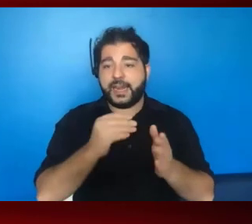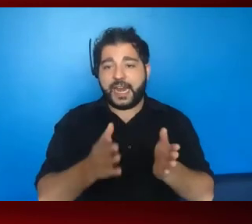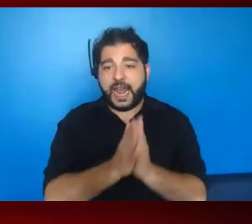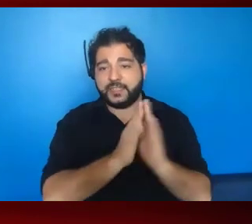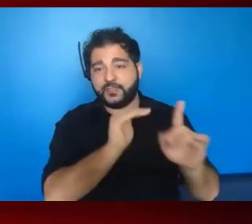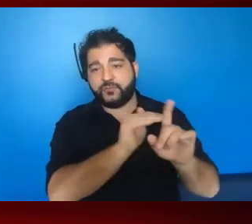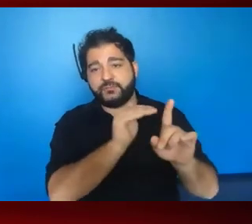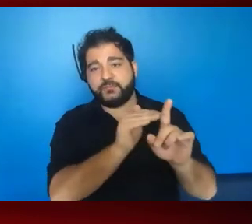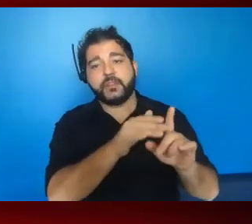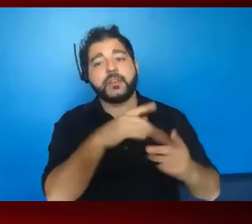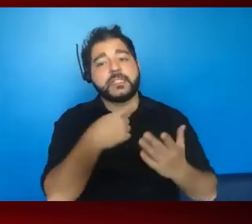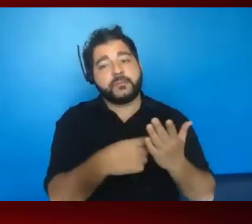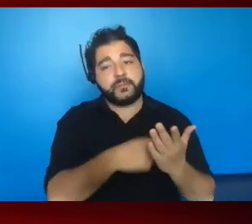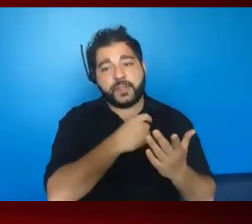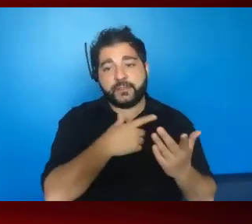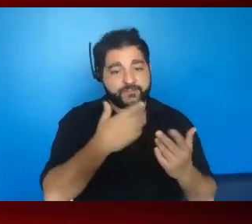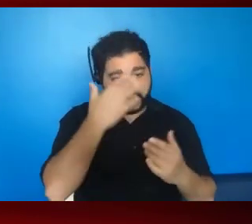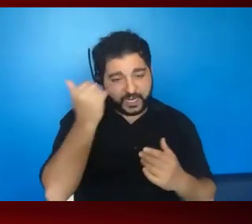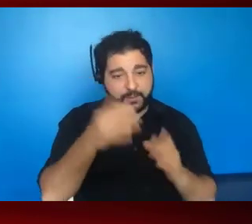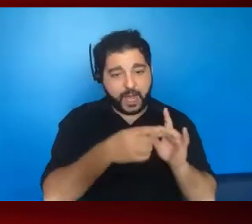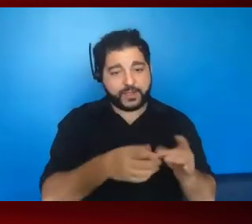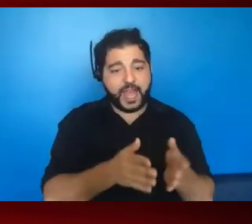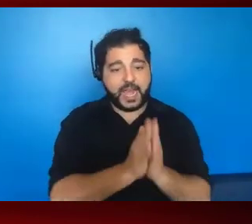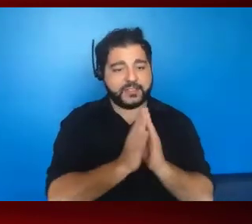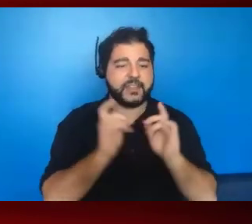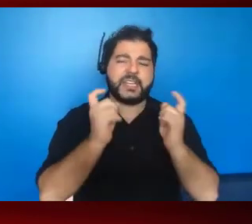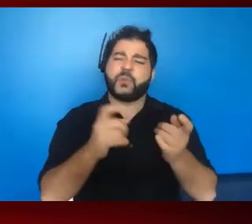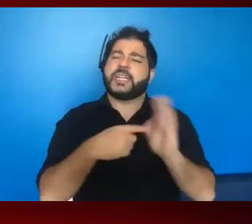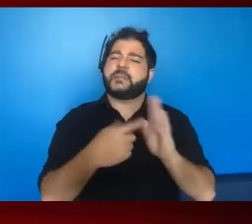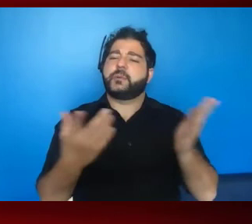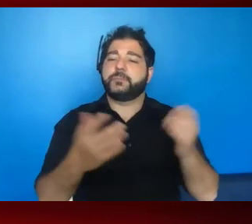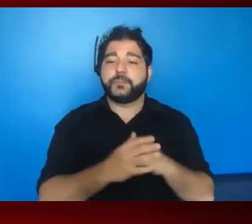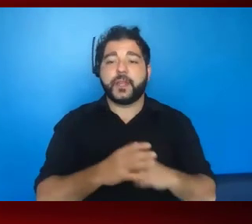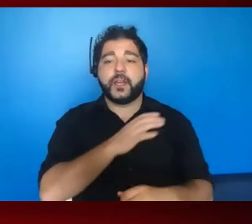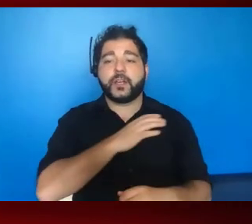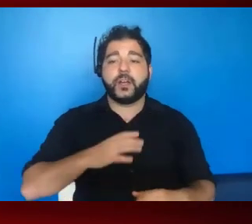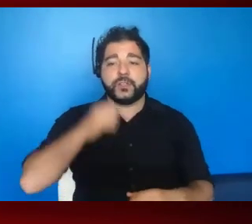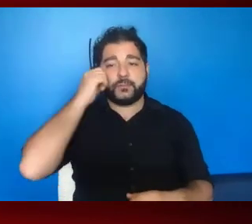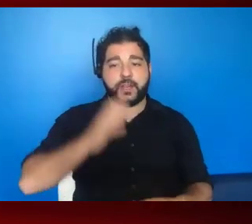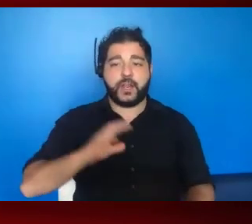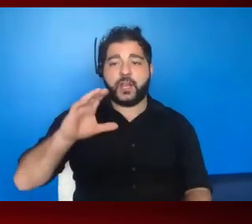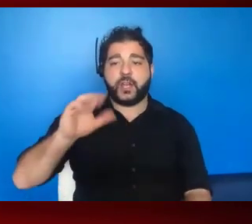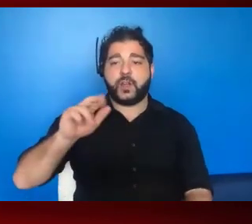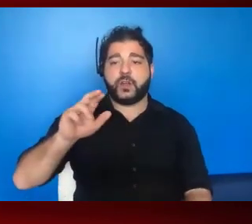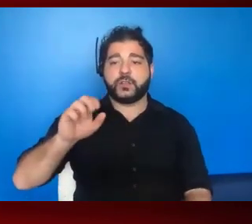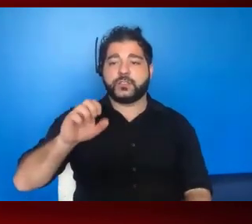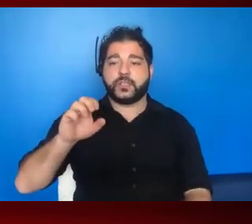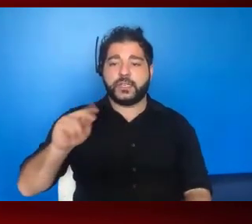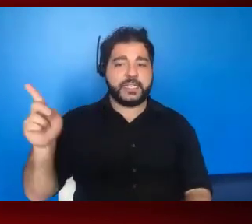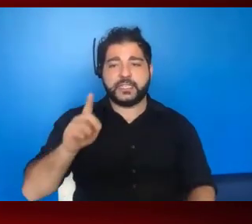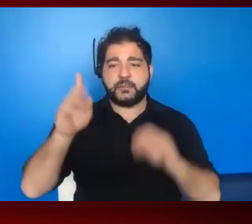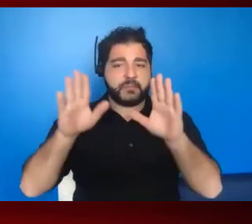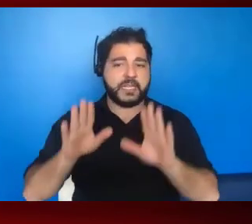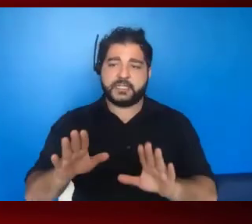because sometimes they don't follow up on the ask. And I'll just give you an example. Um, Congressman Carson is amazing. Um, you know,